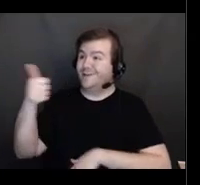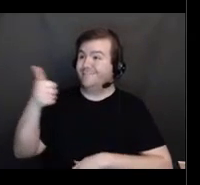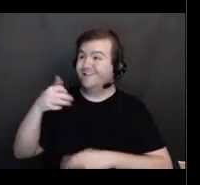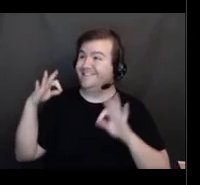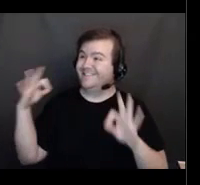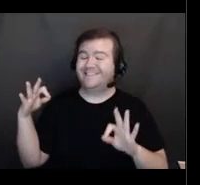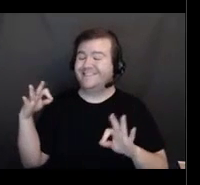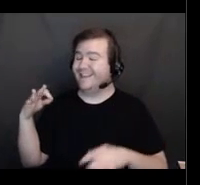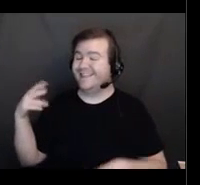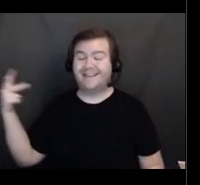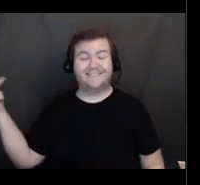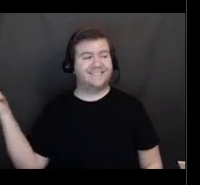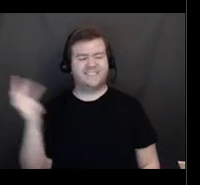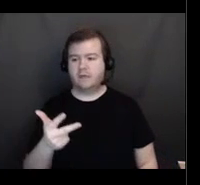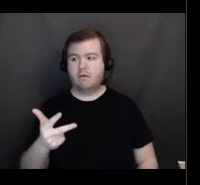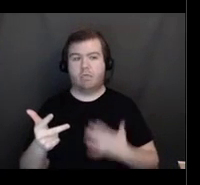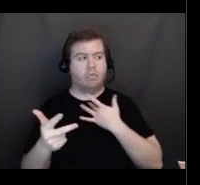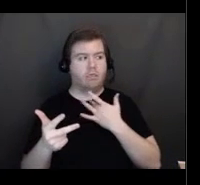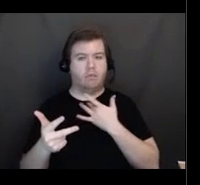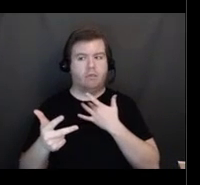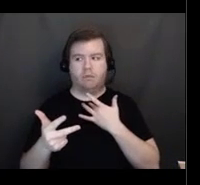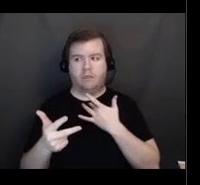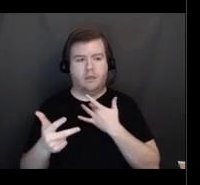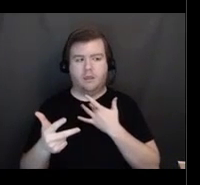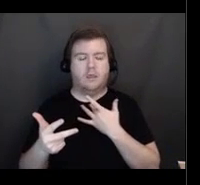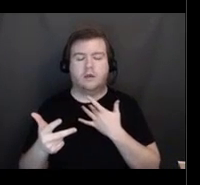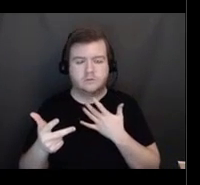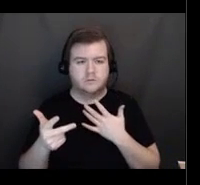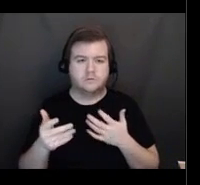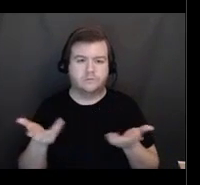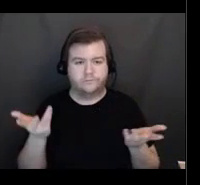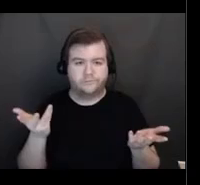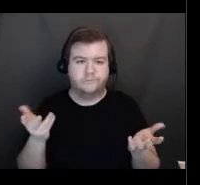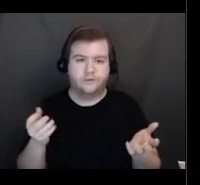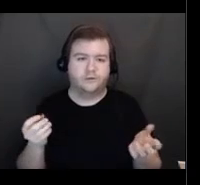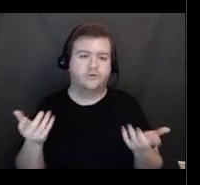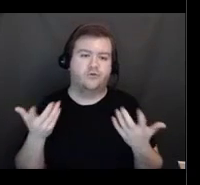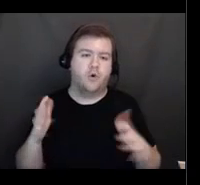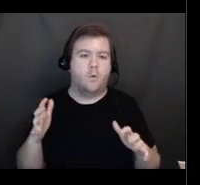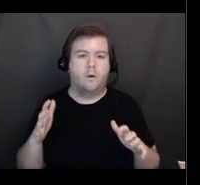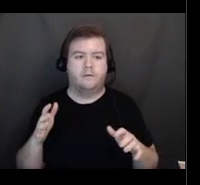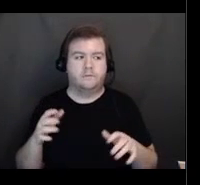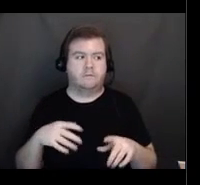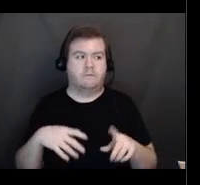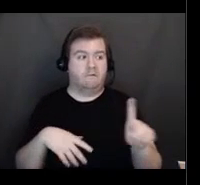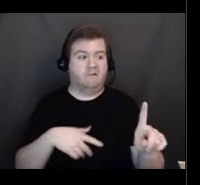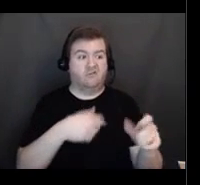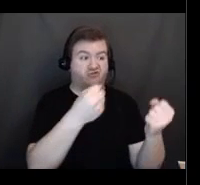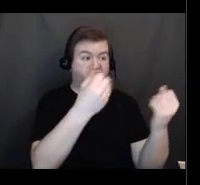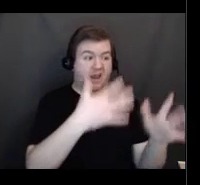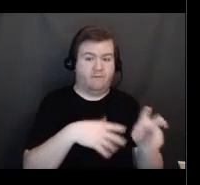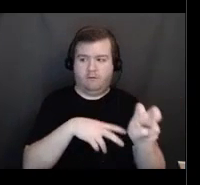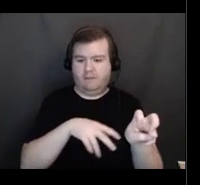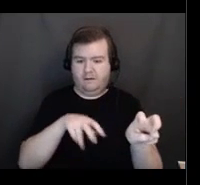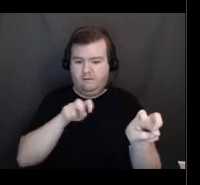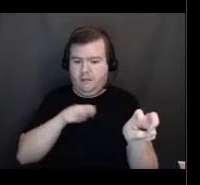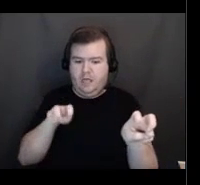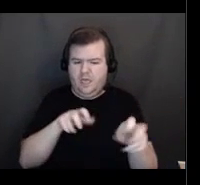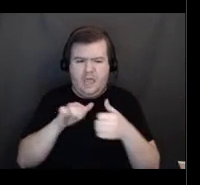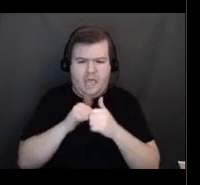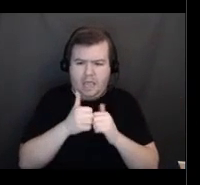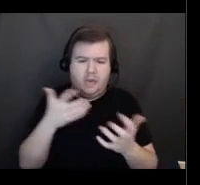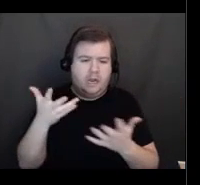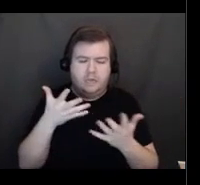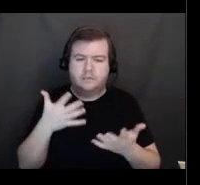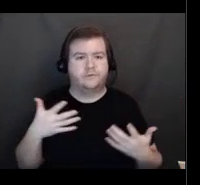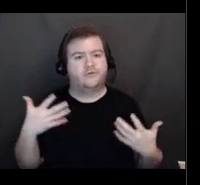your guide and the driver. You don't want to be having a